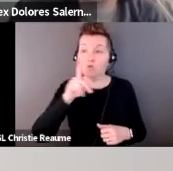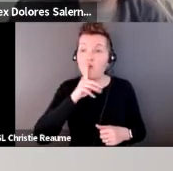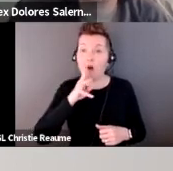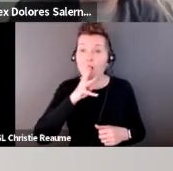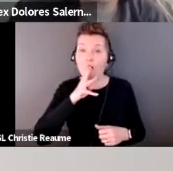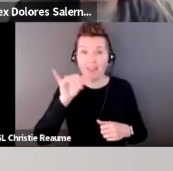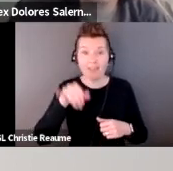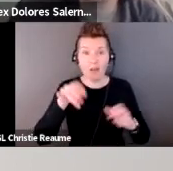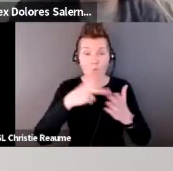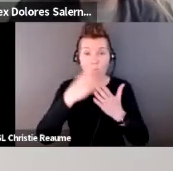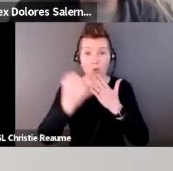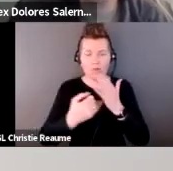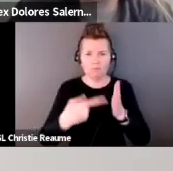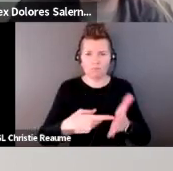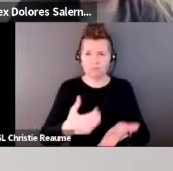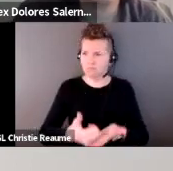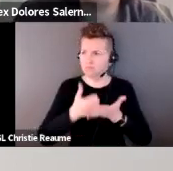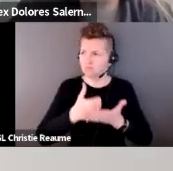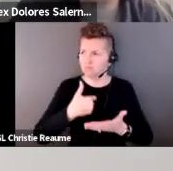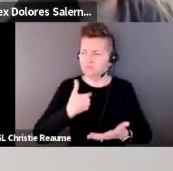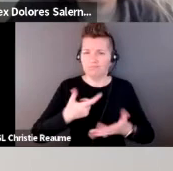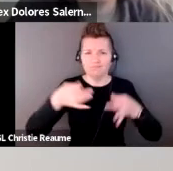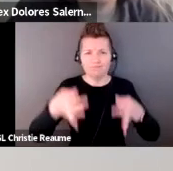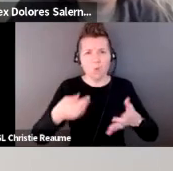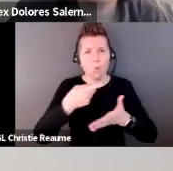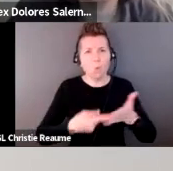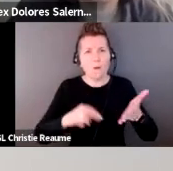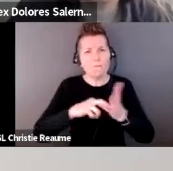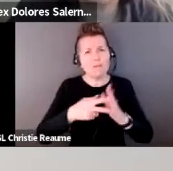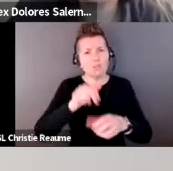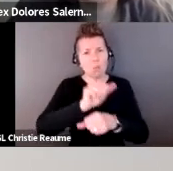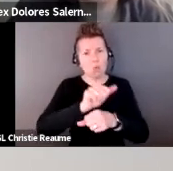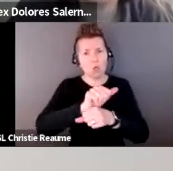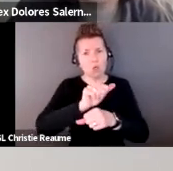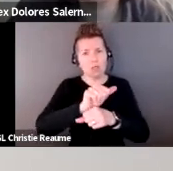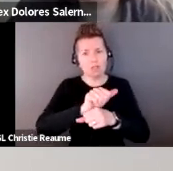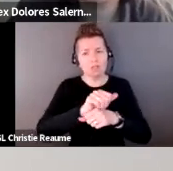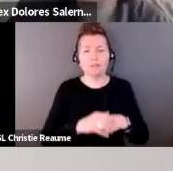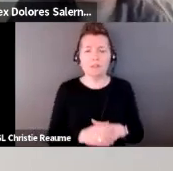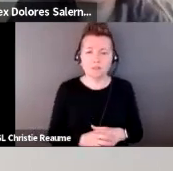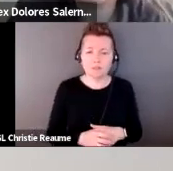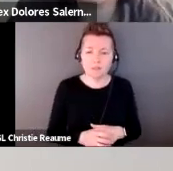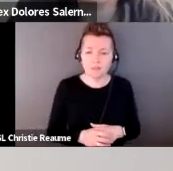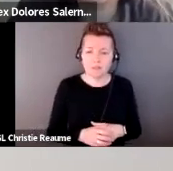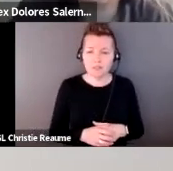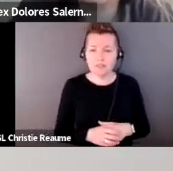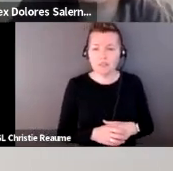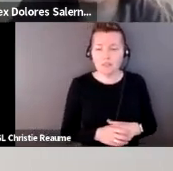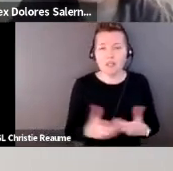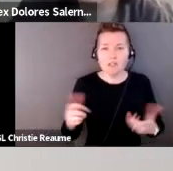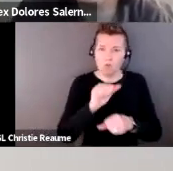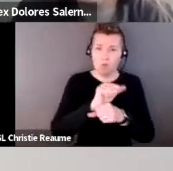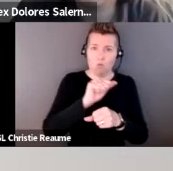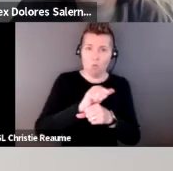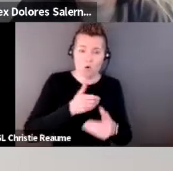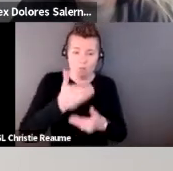studio and what even counts as work. Rather than the making process being something that's limited to a